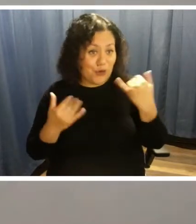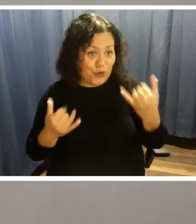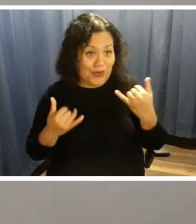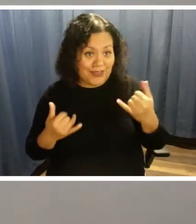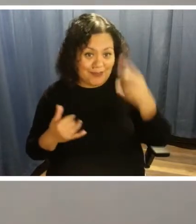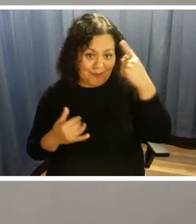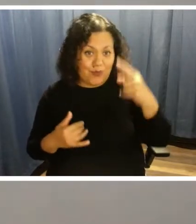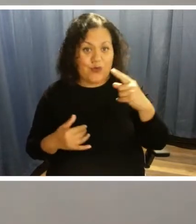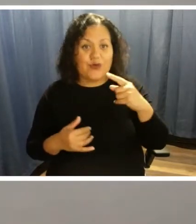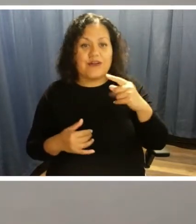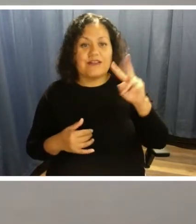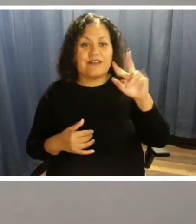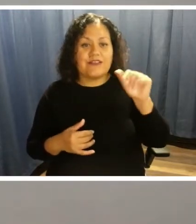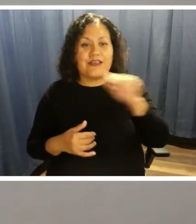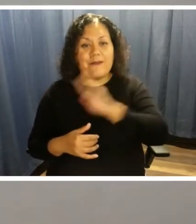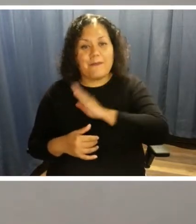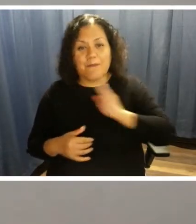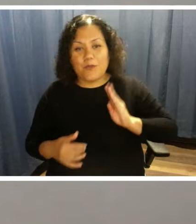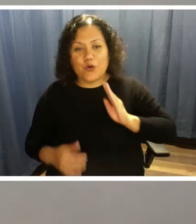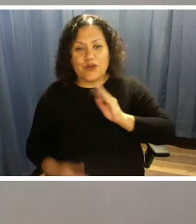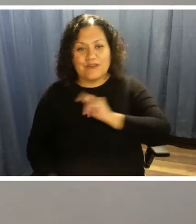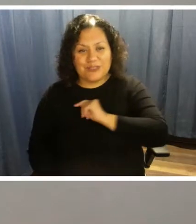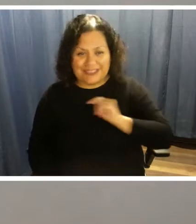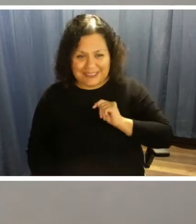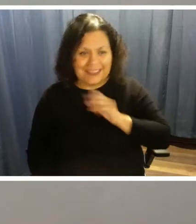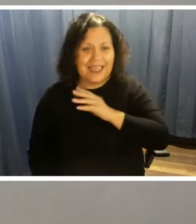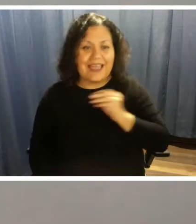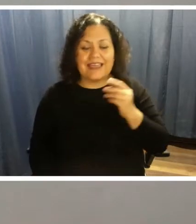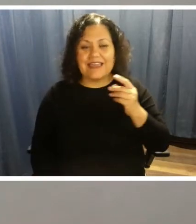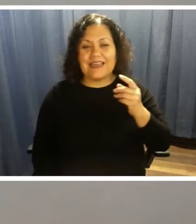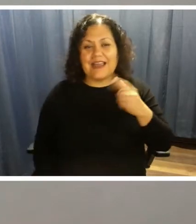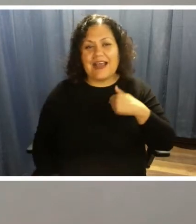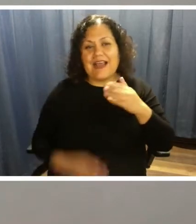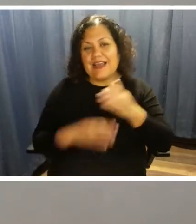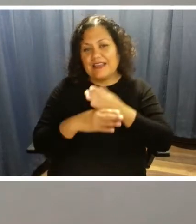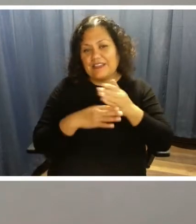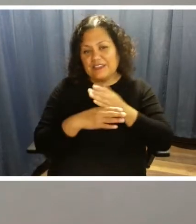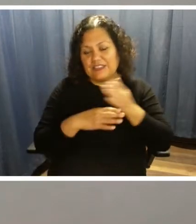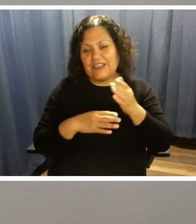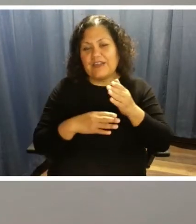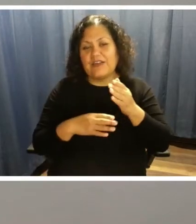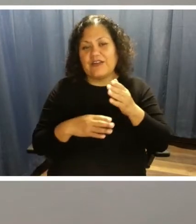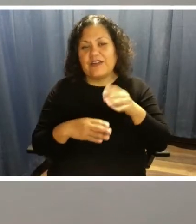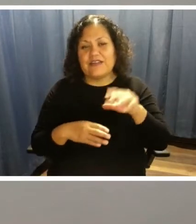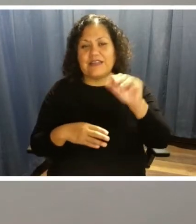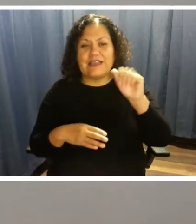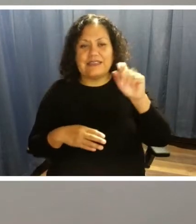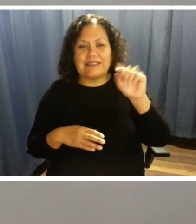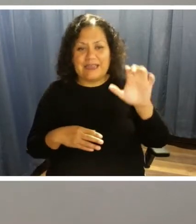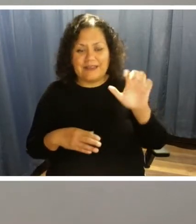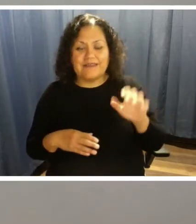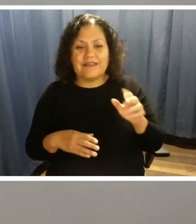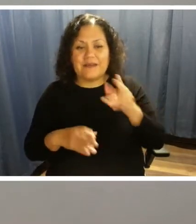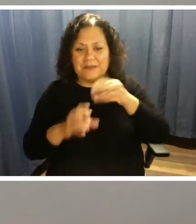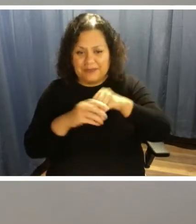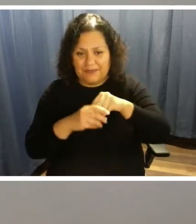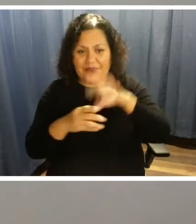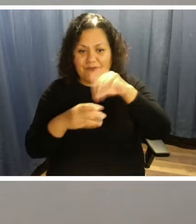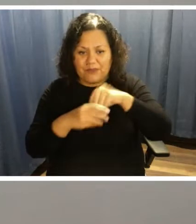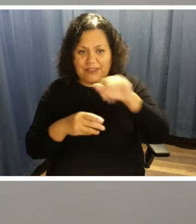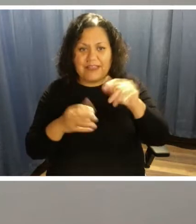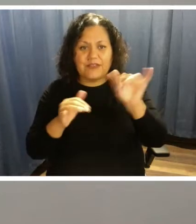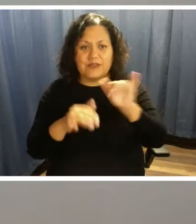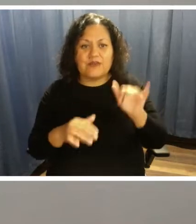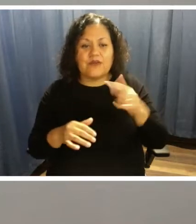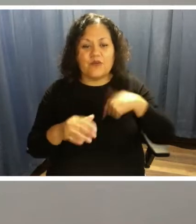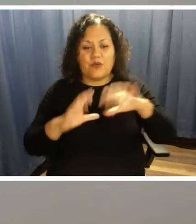VIA Board of Trustees, and I chair the Accessible Transit Advisory Committee, or ATAC. ATAC is a body of community